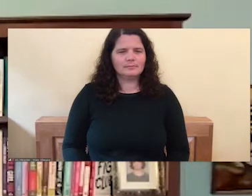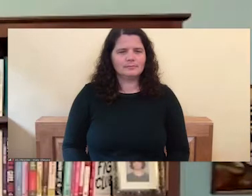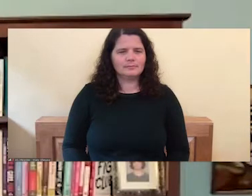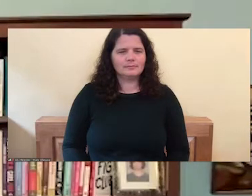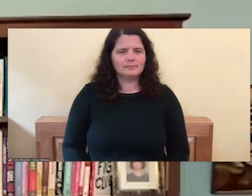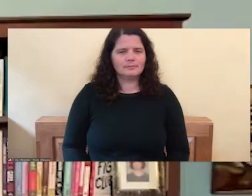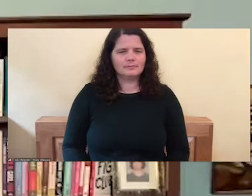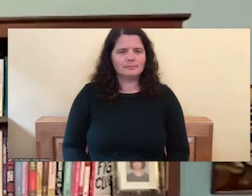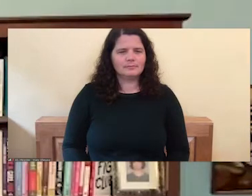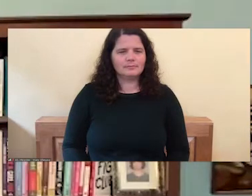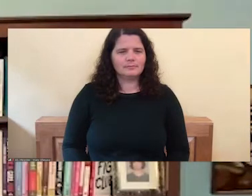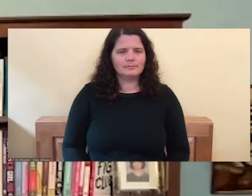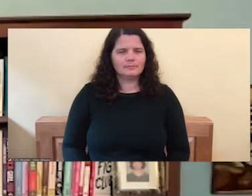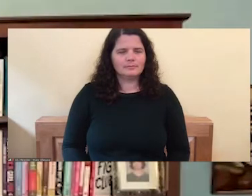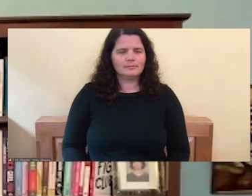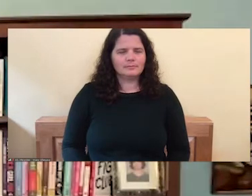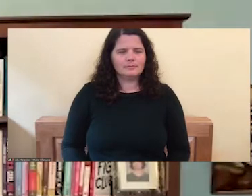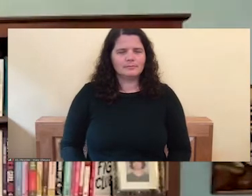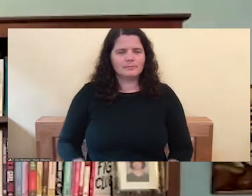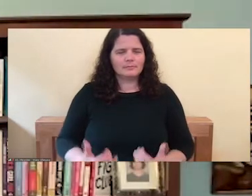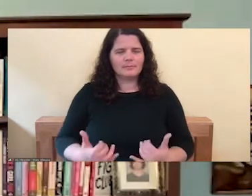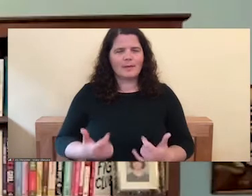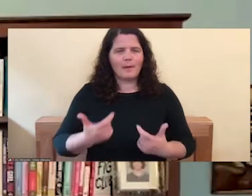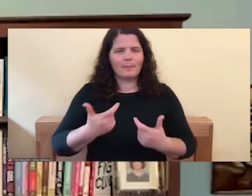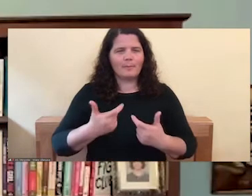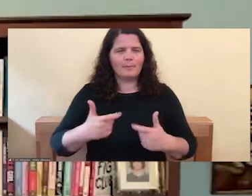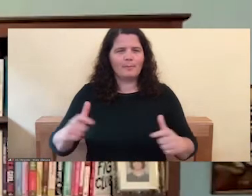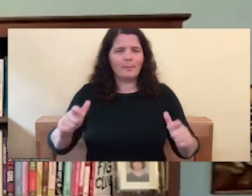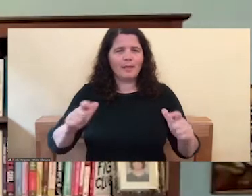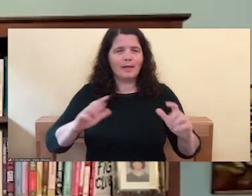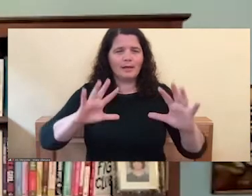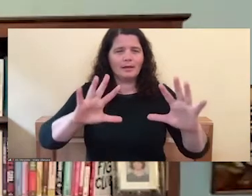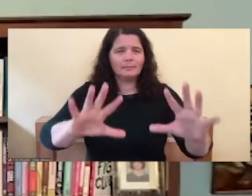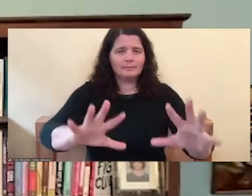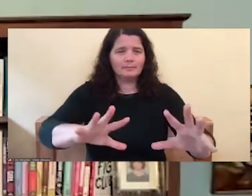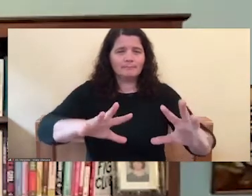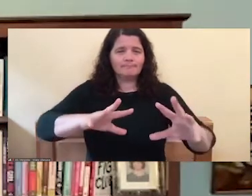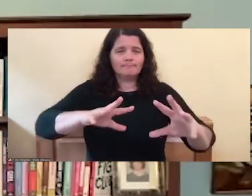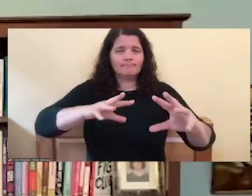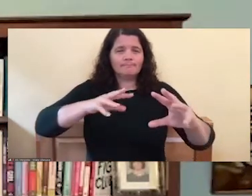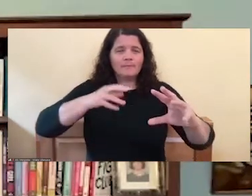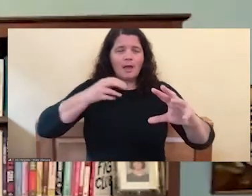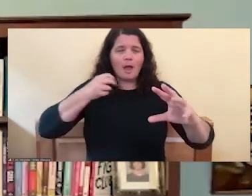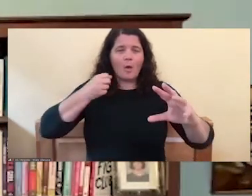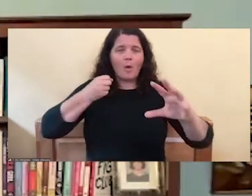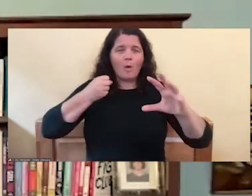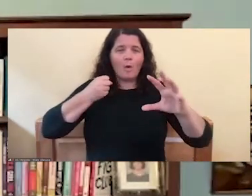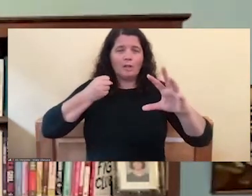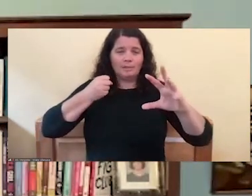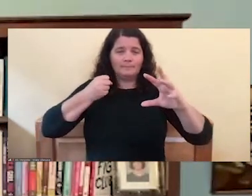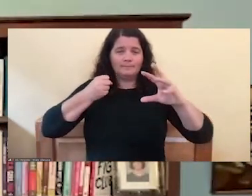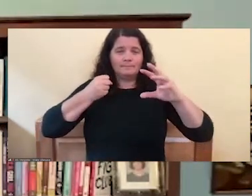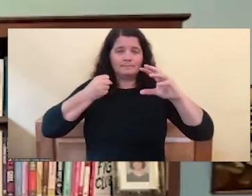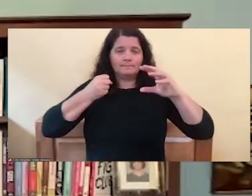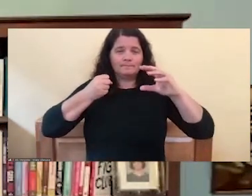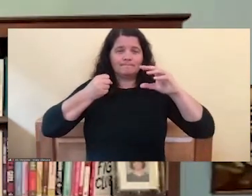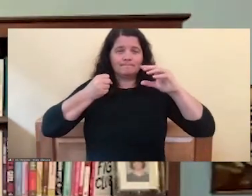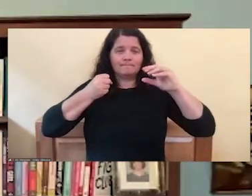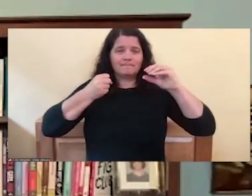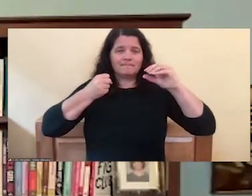Okay, now take a big inhalation in and hold your breath for a few seconds. Hold it.